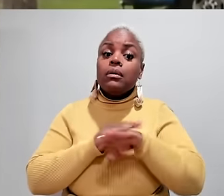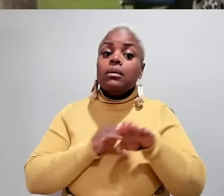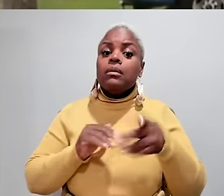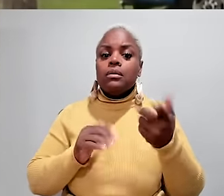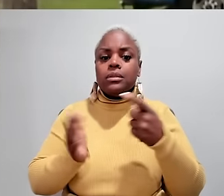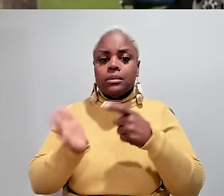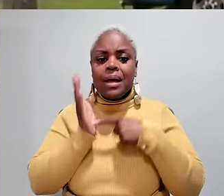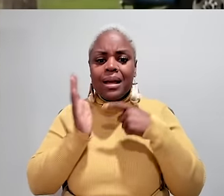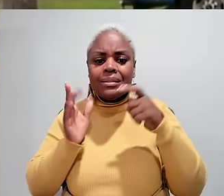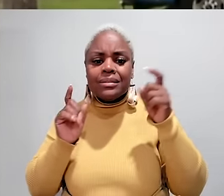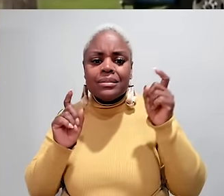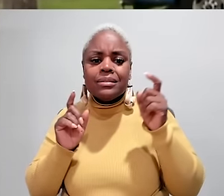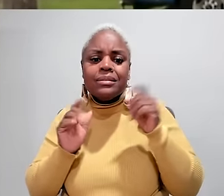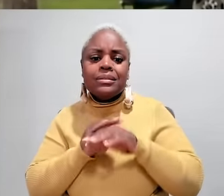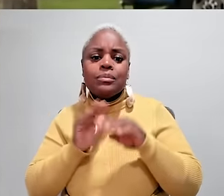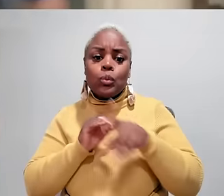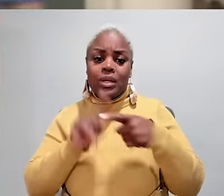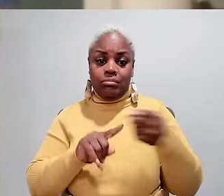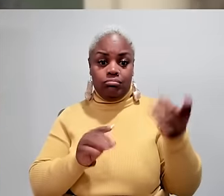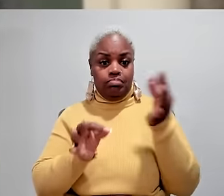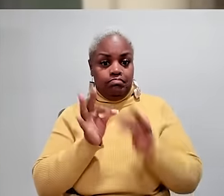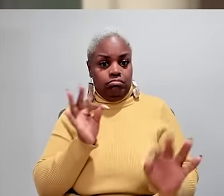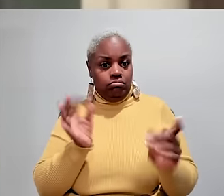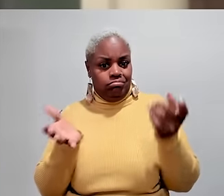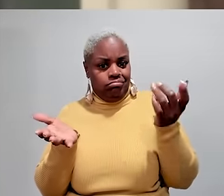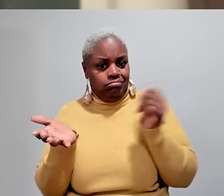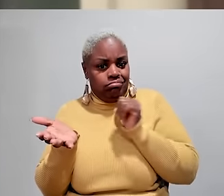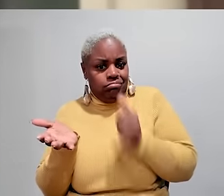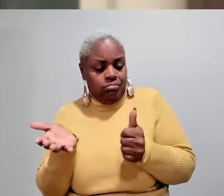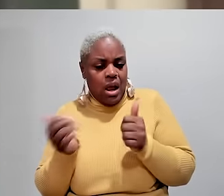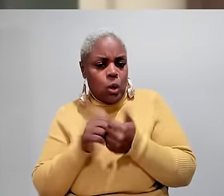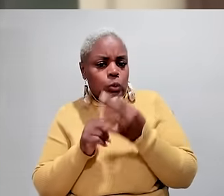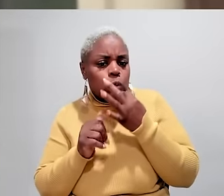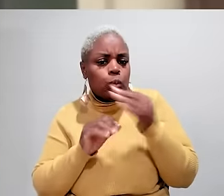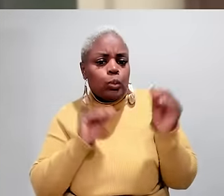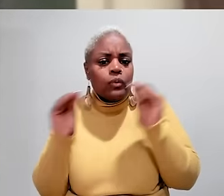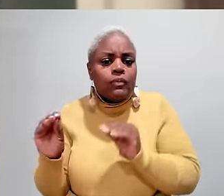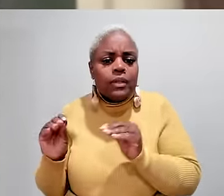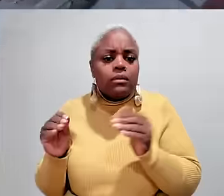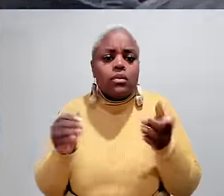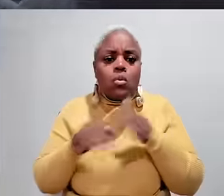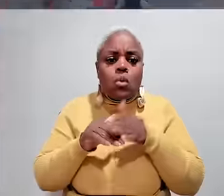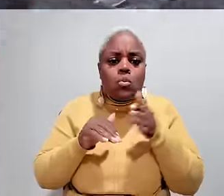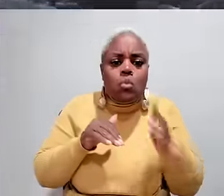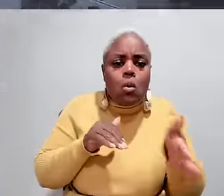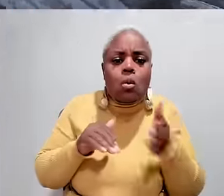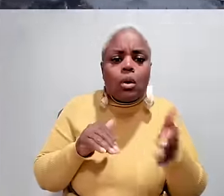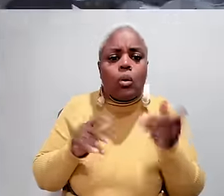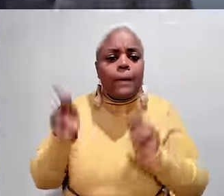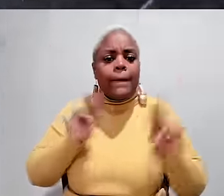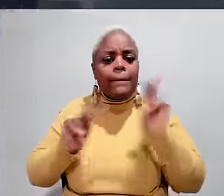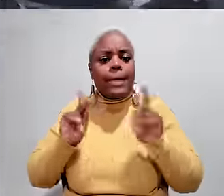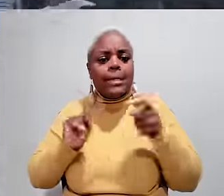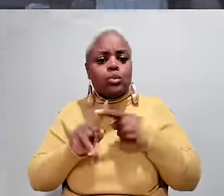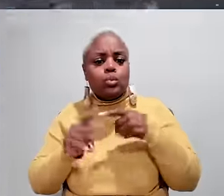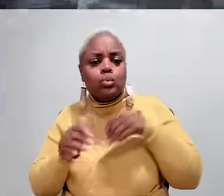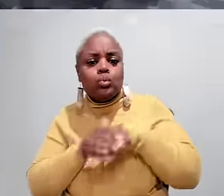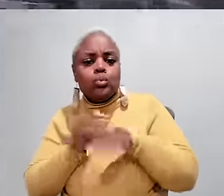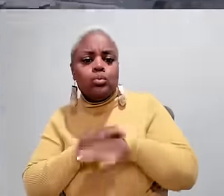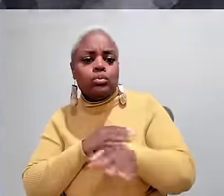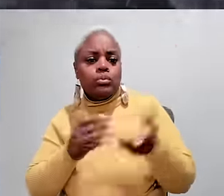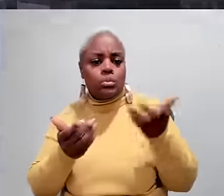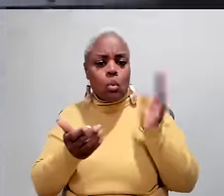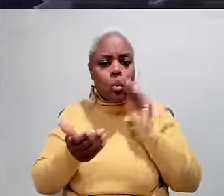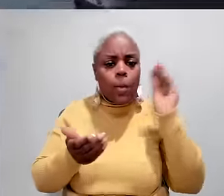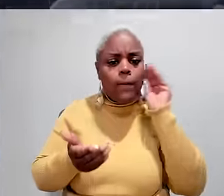sheltering, right? There's so many shelters have been deemed accessible when they simply are not. How soon the debris is moved from the side of the road,